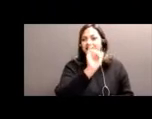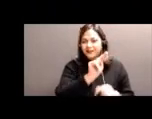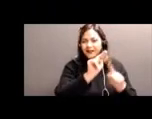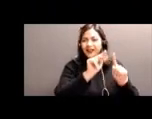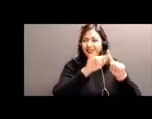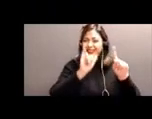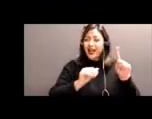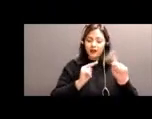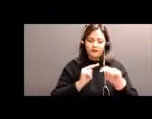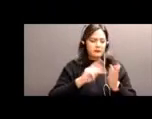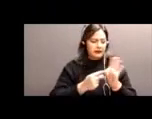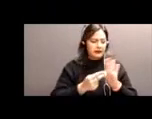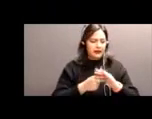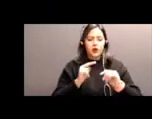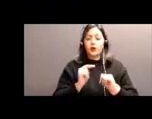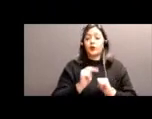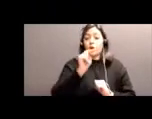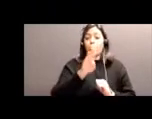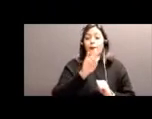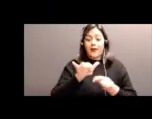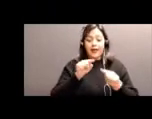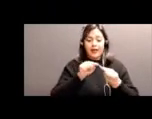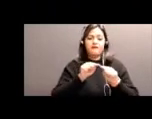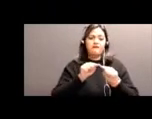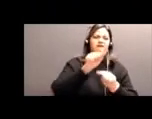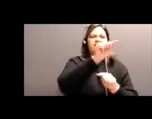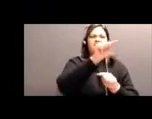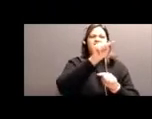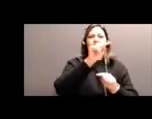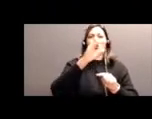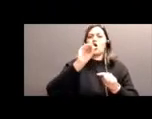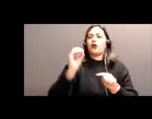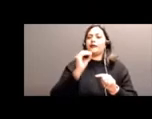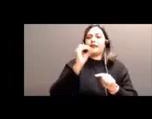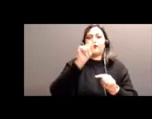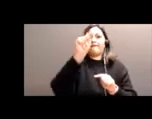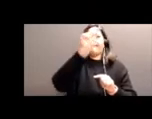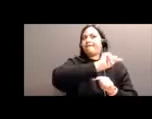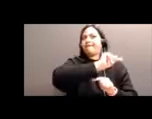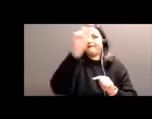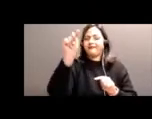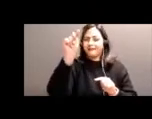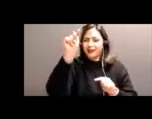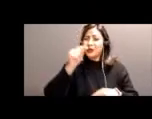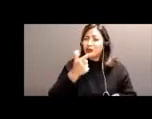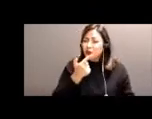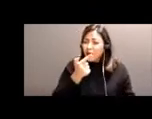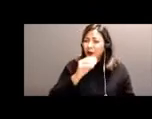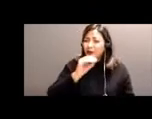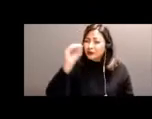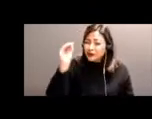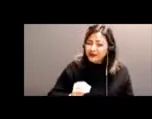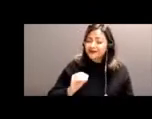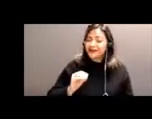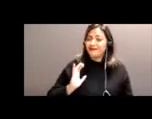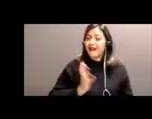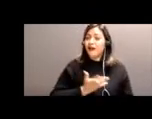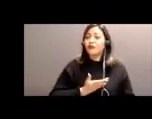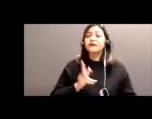our Ontario, 21.5% of the population size, the largest land mass.